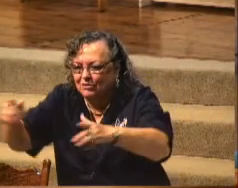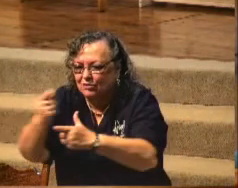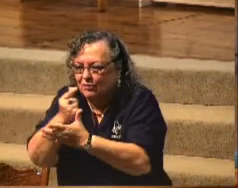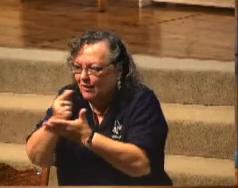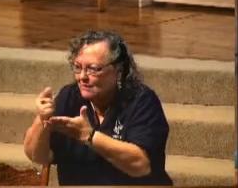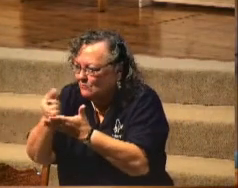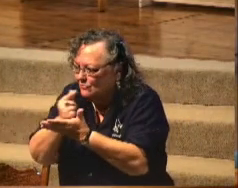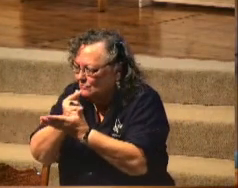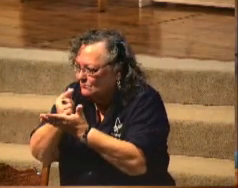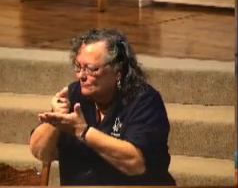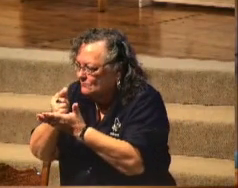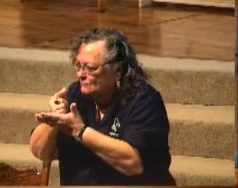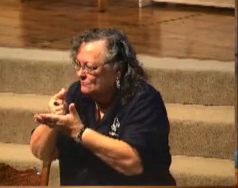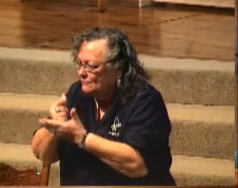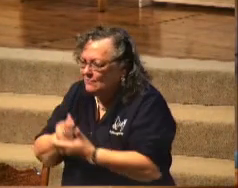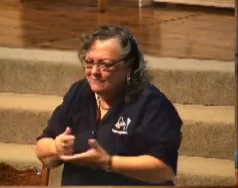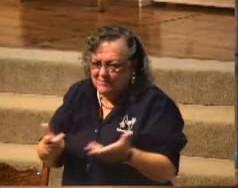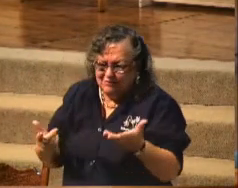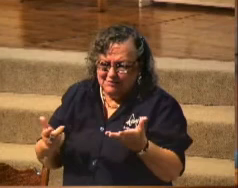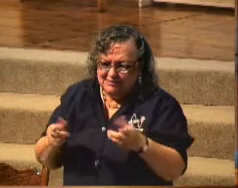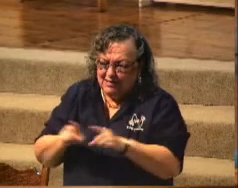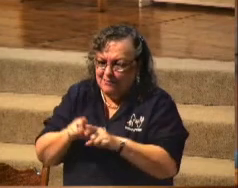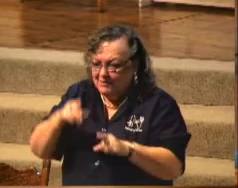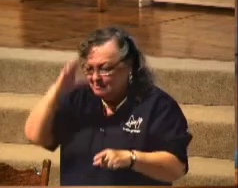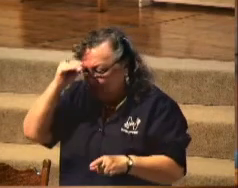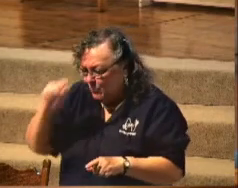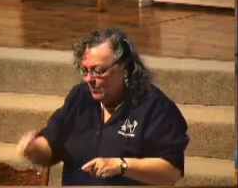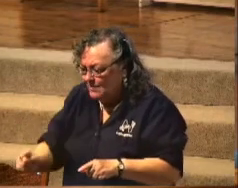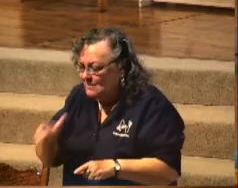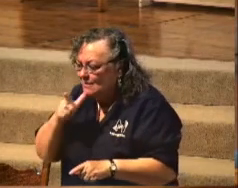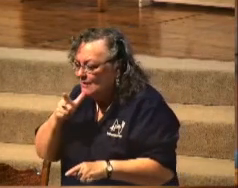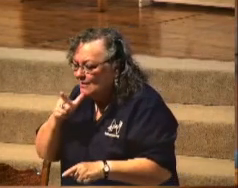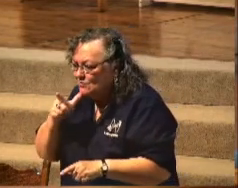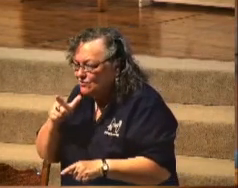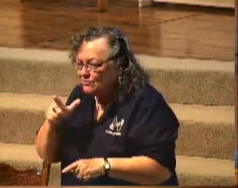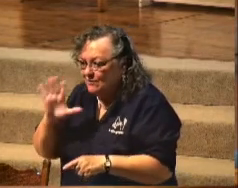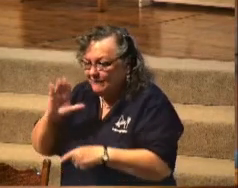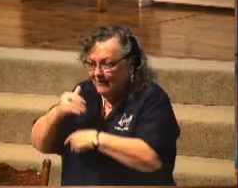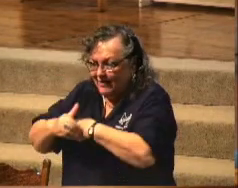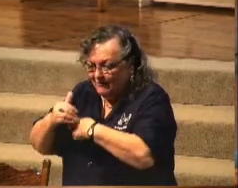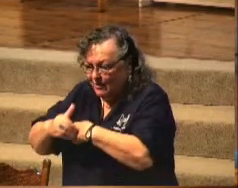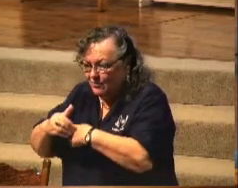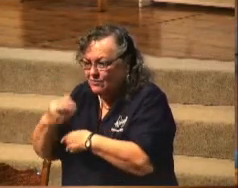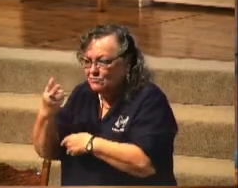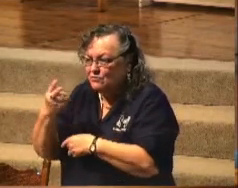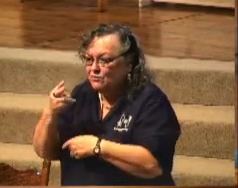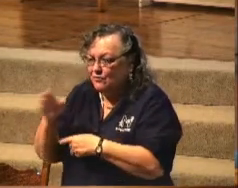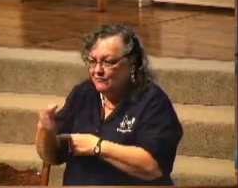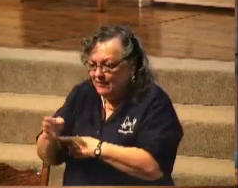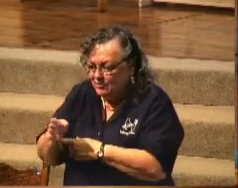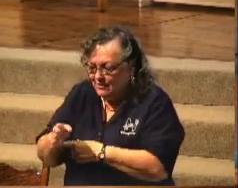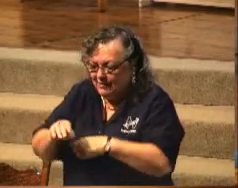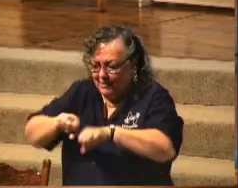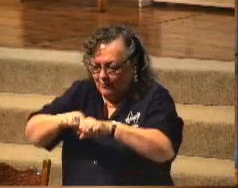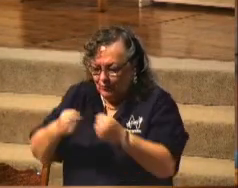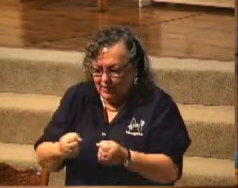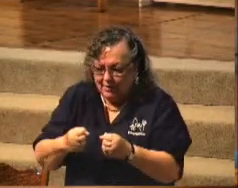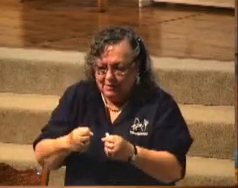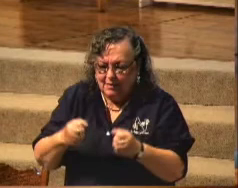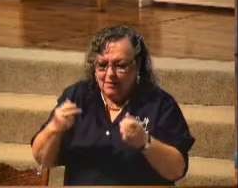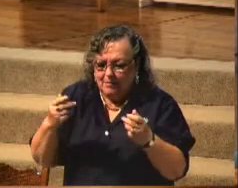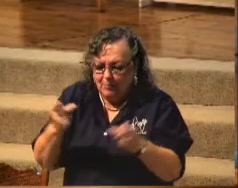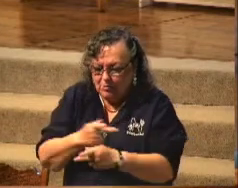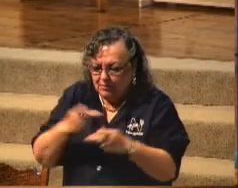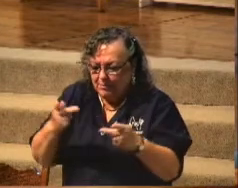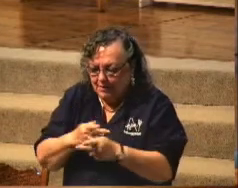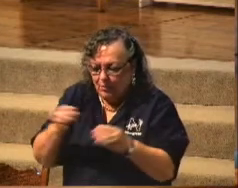Just five loaves and two fishes. And he kept breaking it and multiplying it and breaking it and